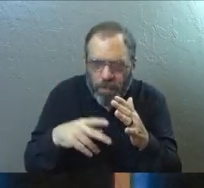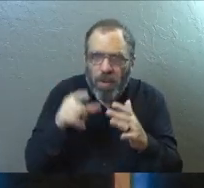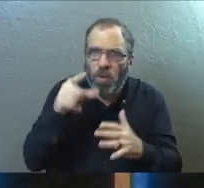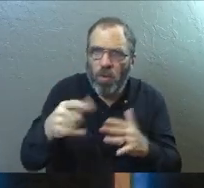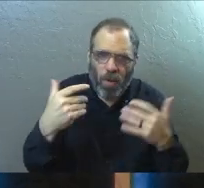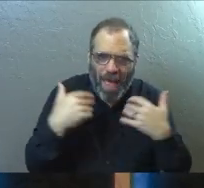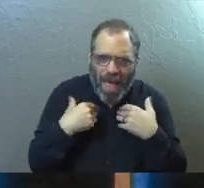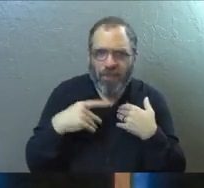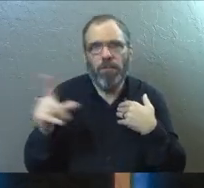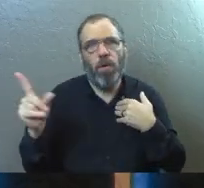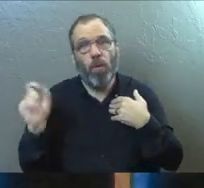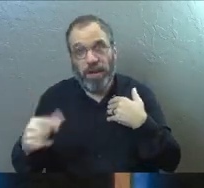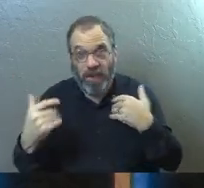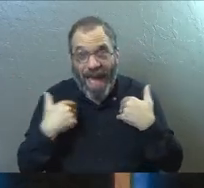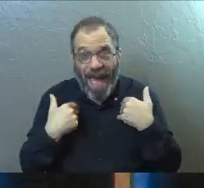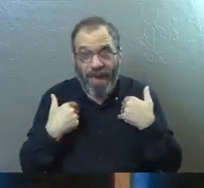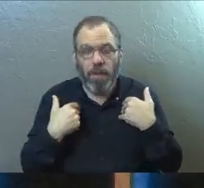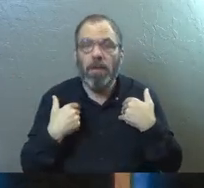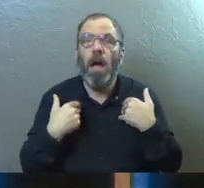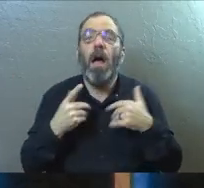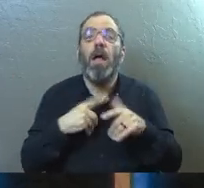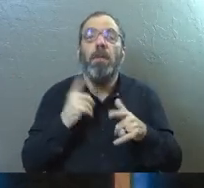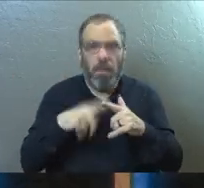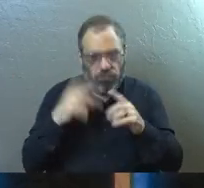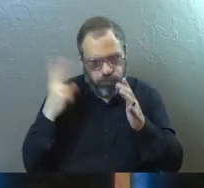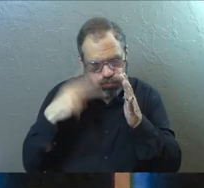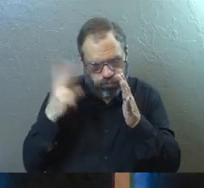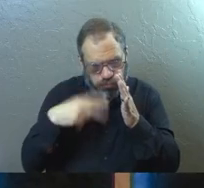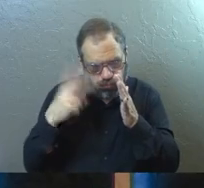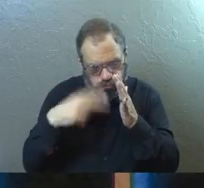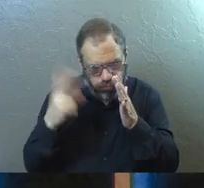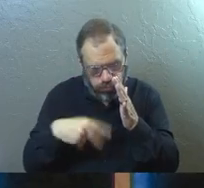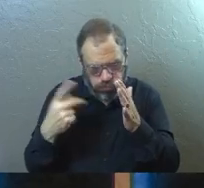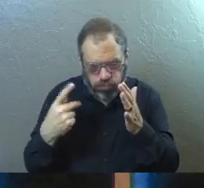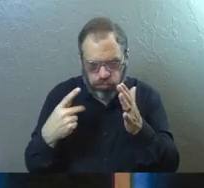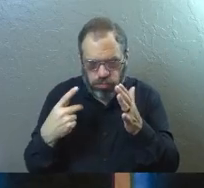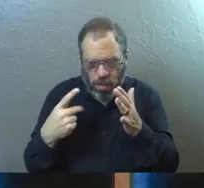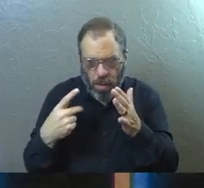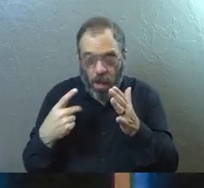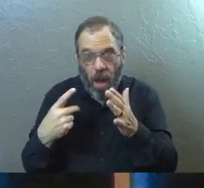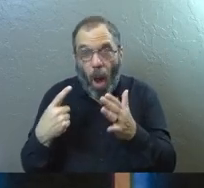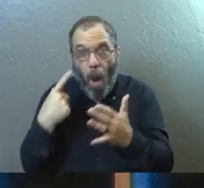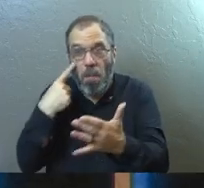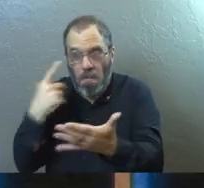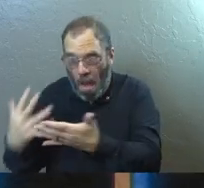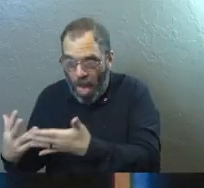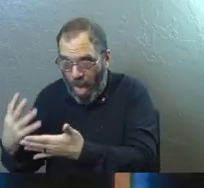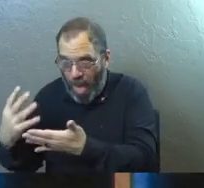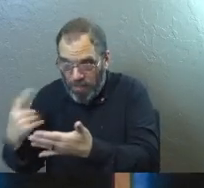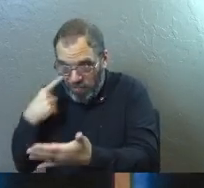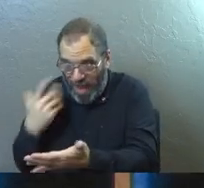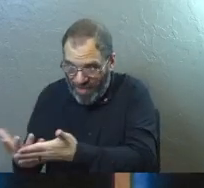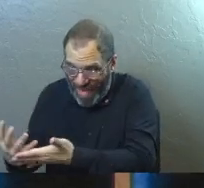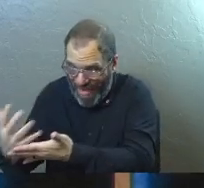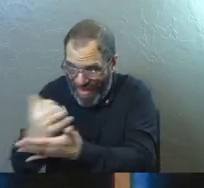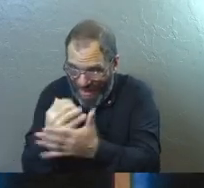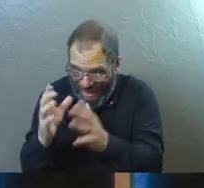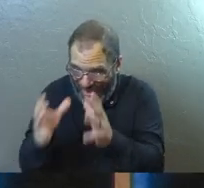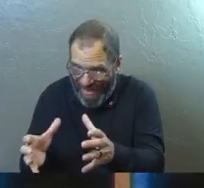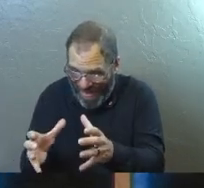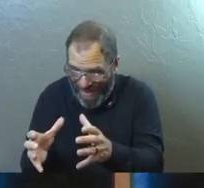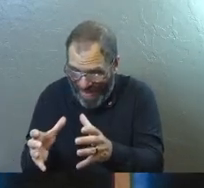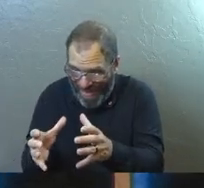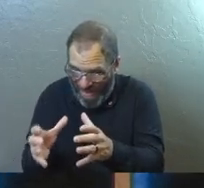where you've got questions. By the time you're done, it won't be airtight and there will be a gap. But don't skip the